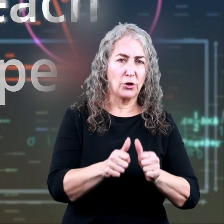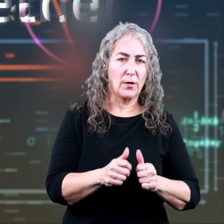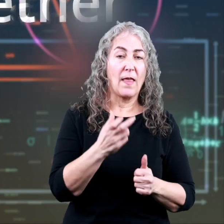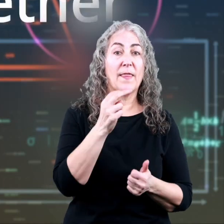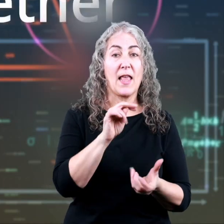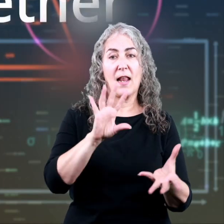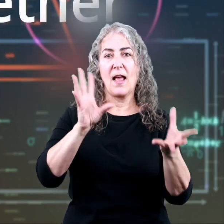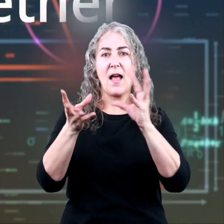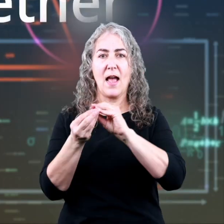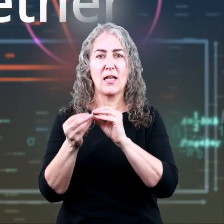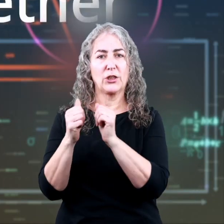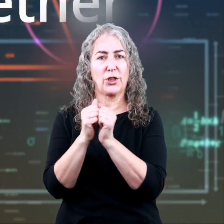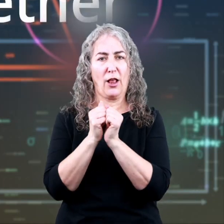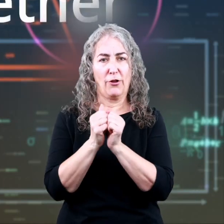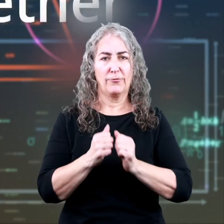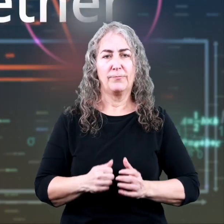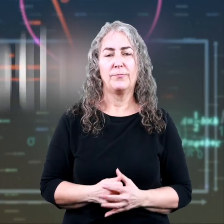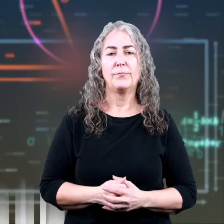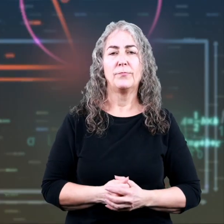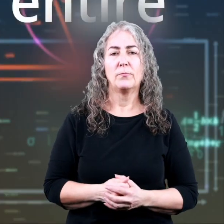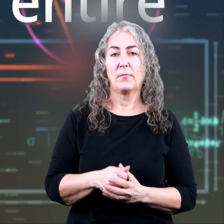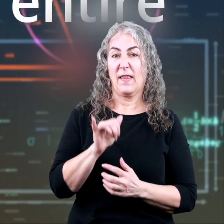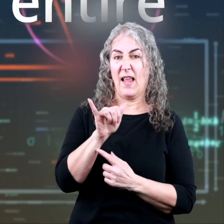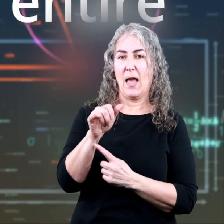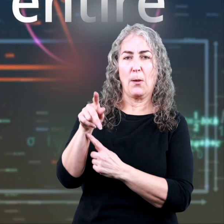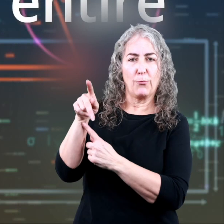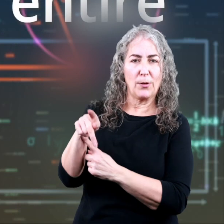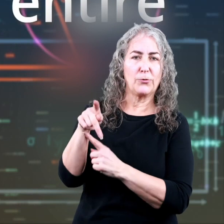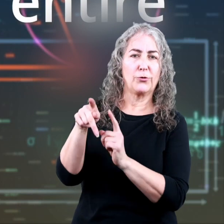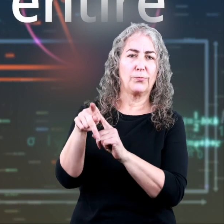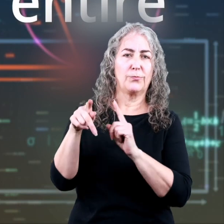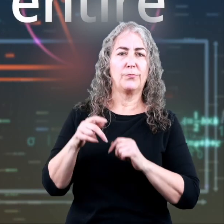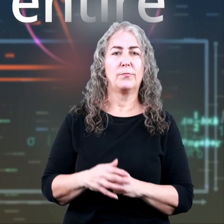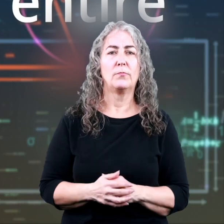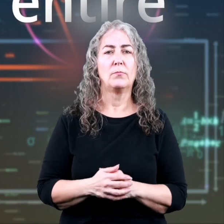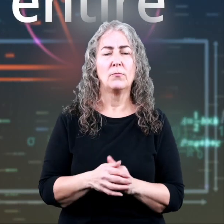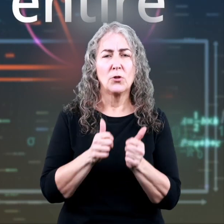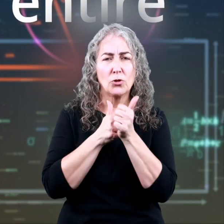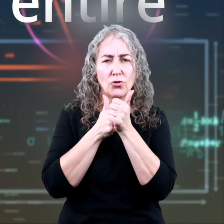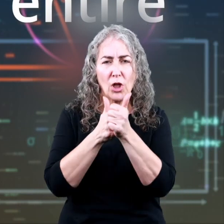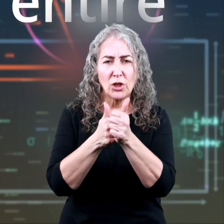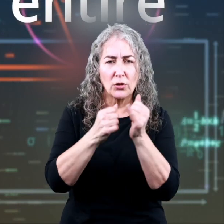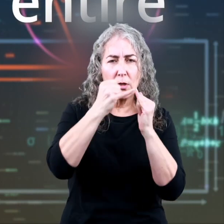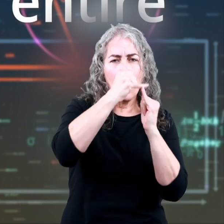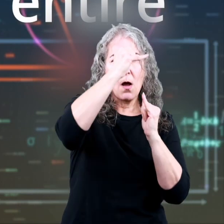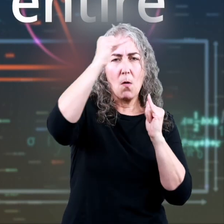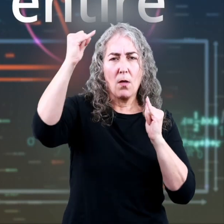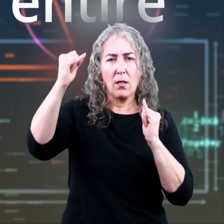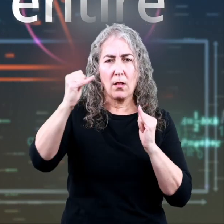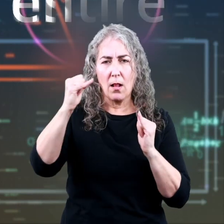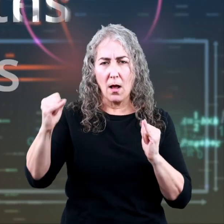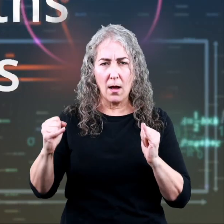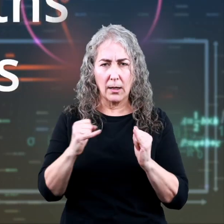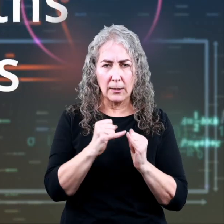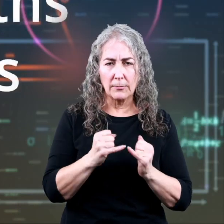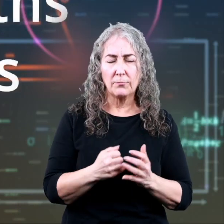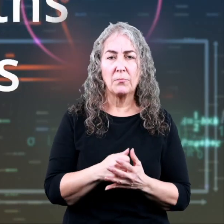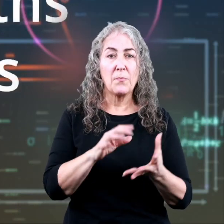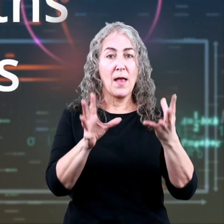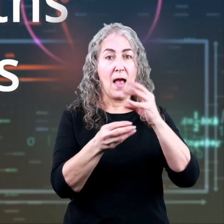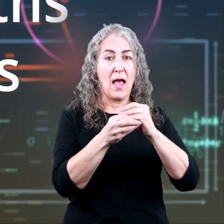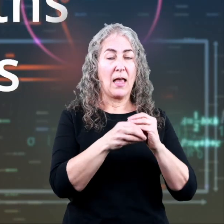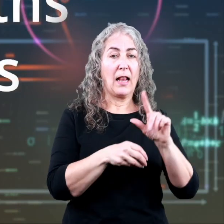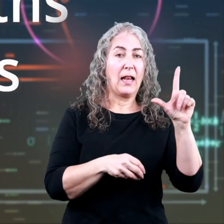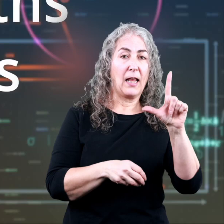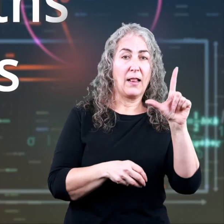figure, then add them together. To find the perimeter, trace the outline of the entire figure and add up